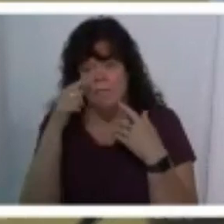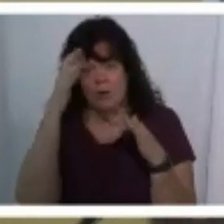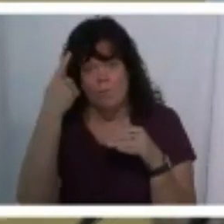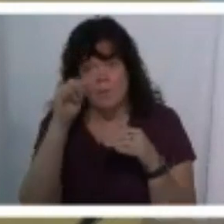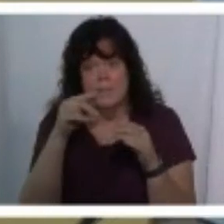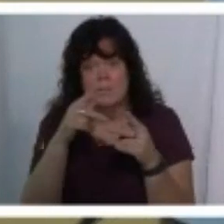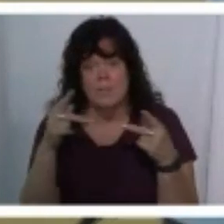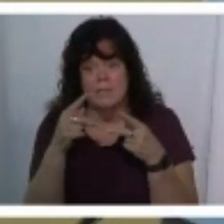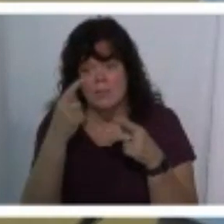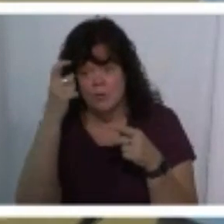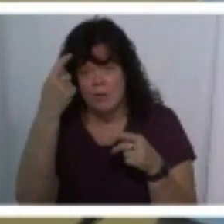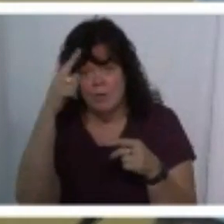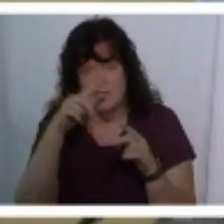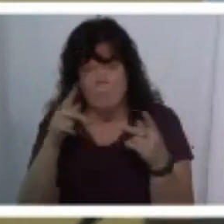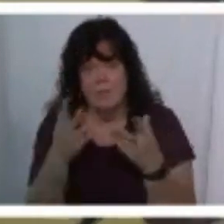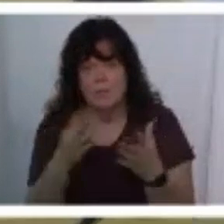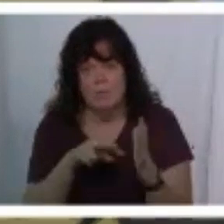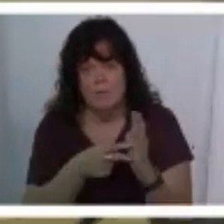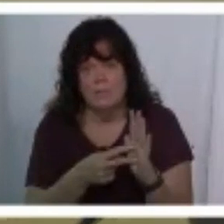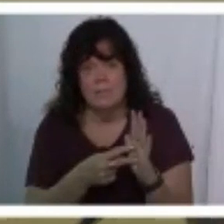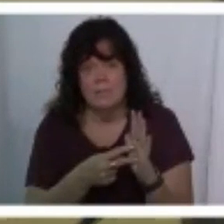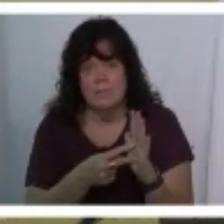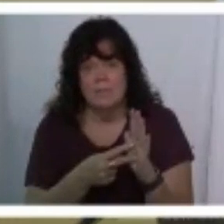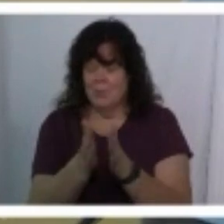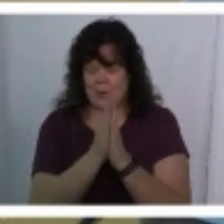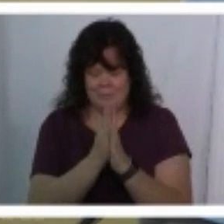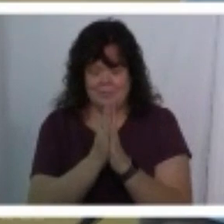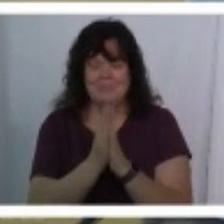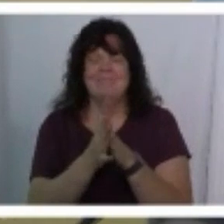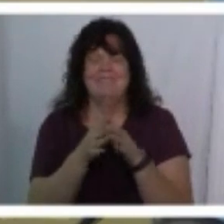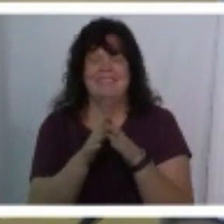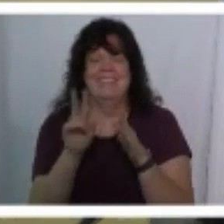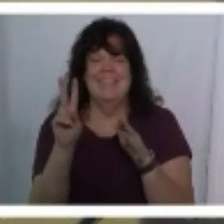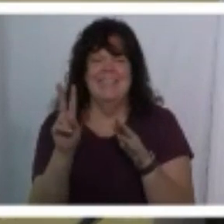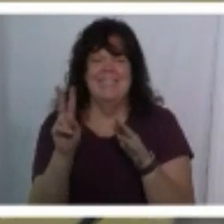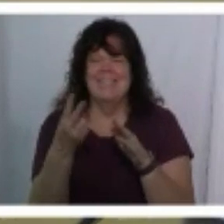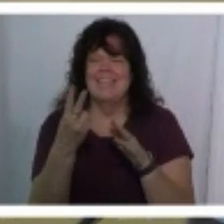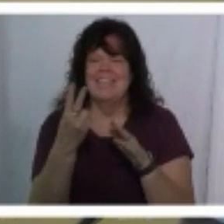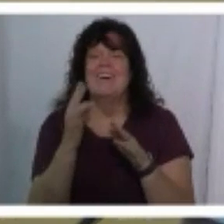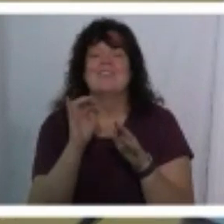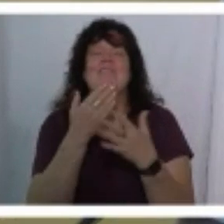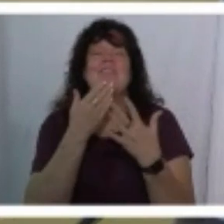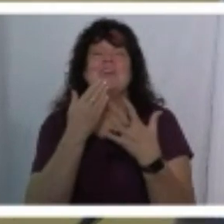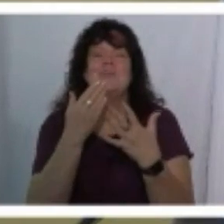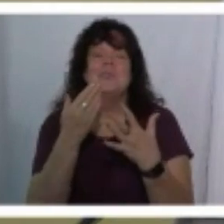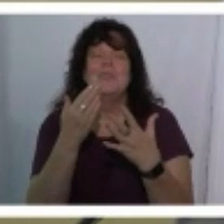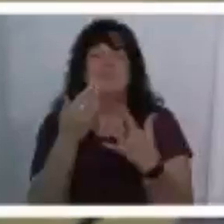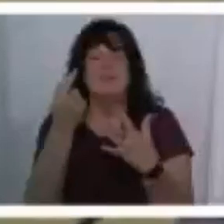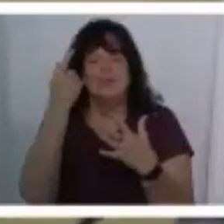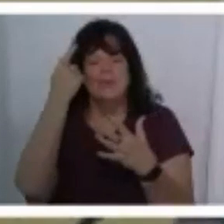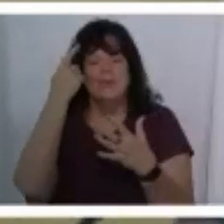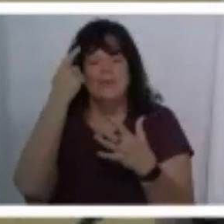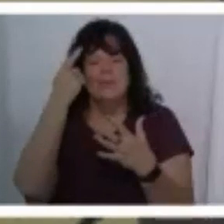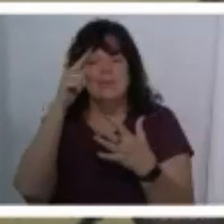this place you have a dream for this place or what it means we're going to try to quickly go so i'm going to secondly i'll say this uh thanks for uh